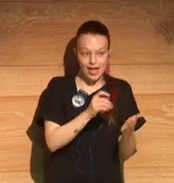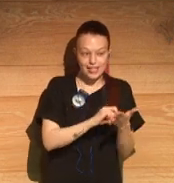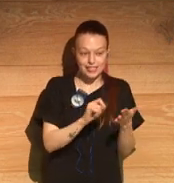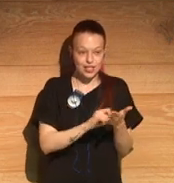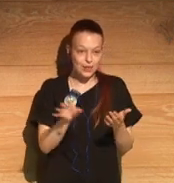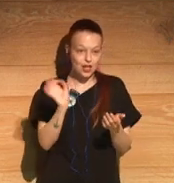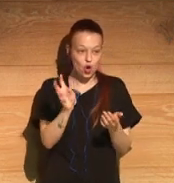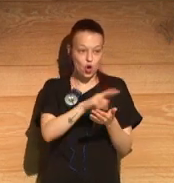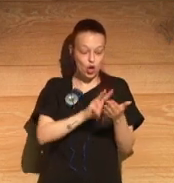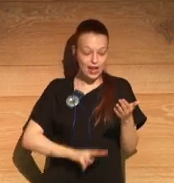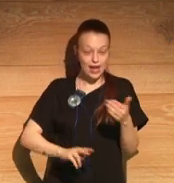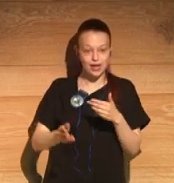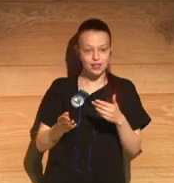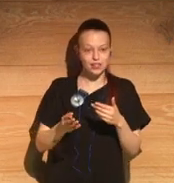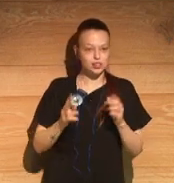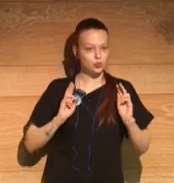all the way through.